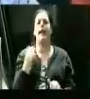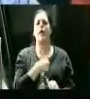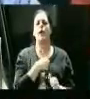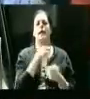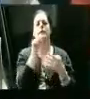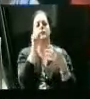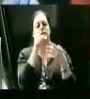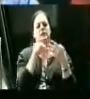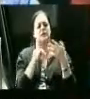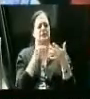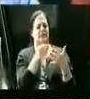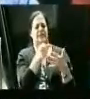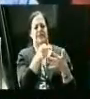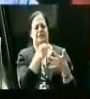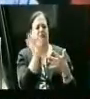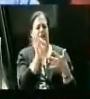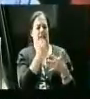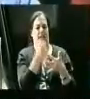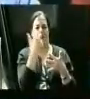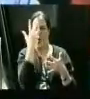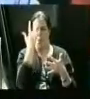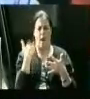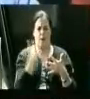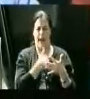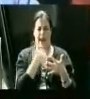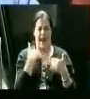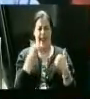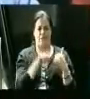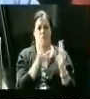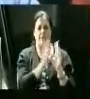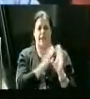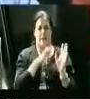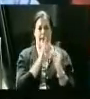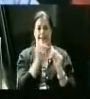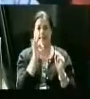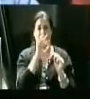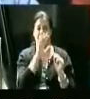through and eliminate? I mean, why are we having these committees if they never meet?